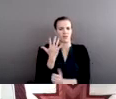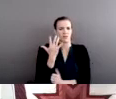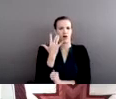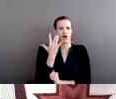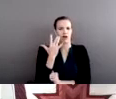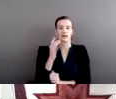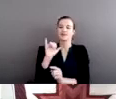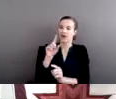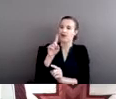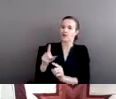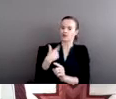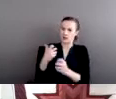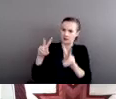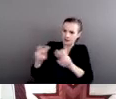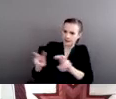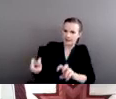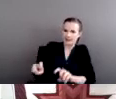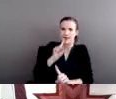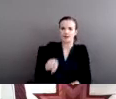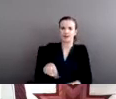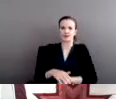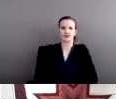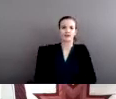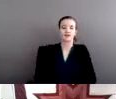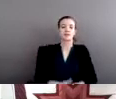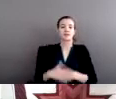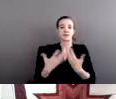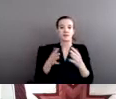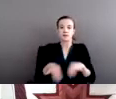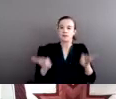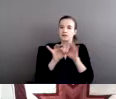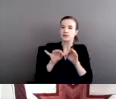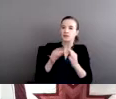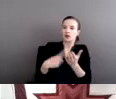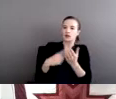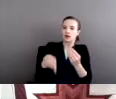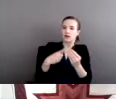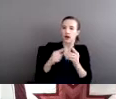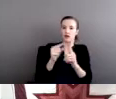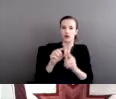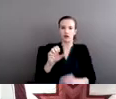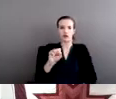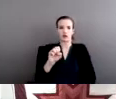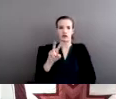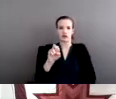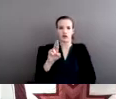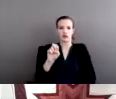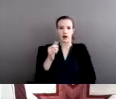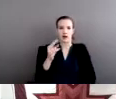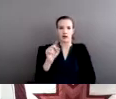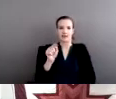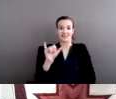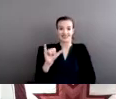I think it's important, first of all, to talk about this term sovereignty. The name of this lecture is sovereignty of the